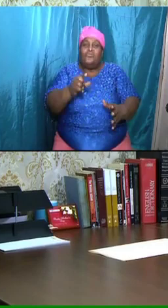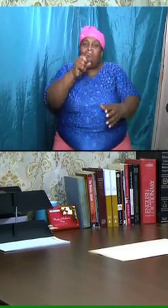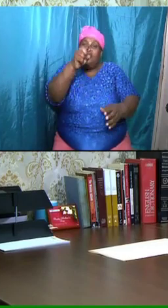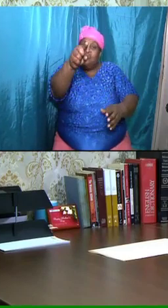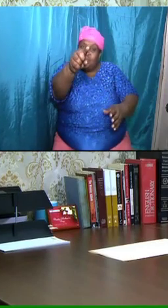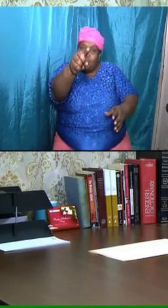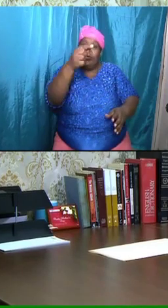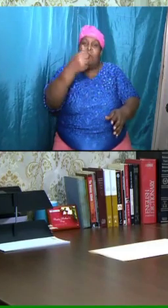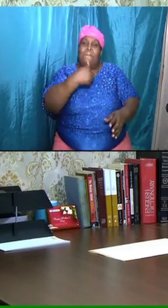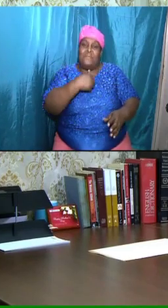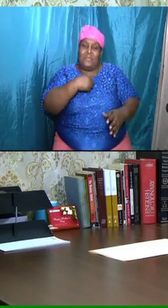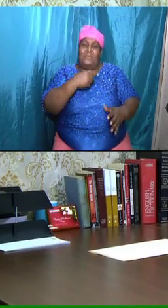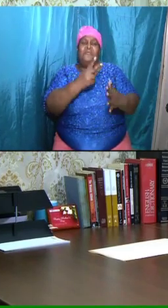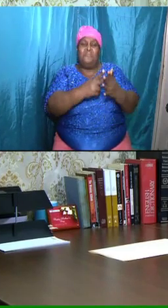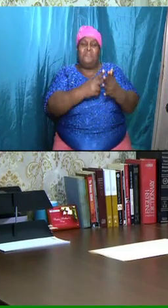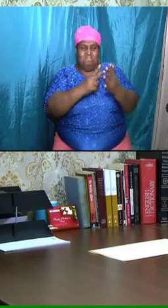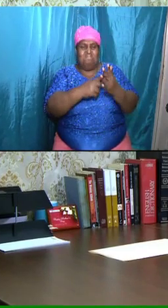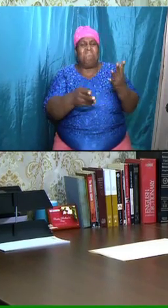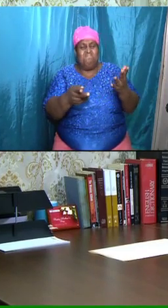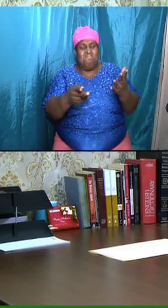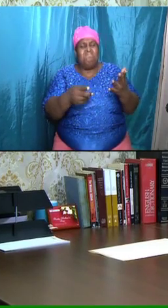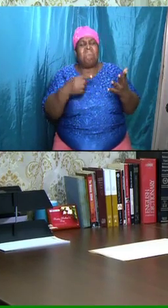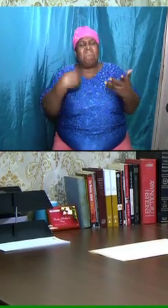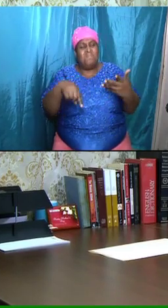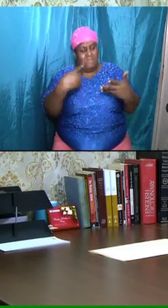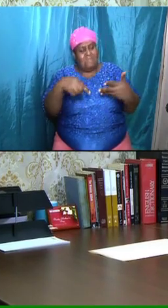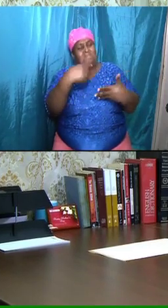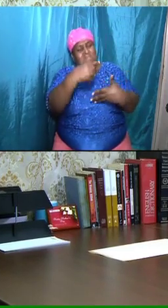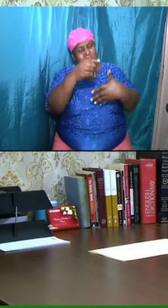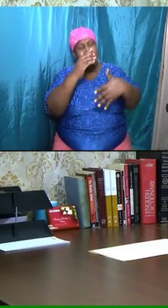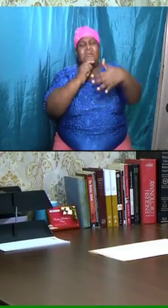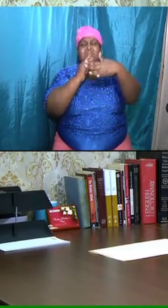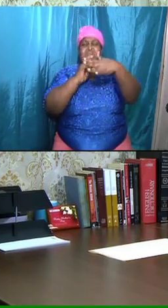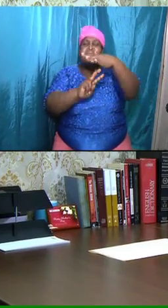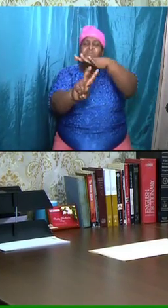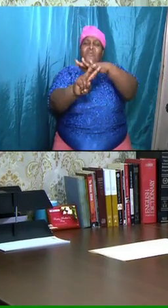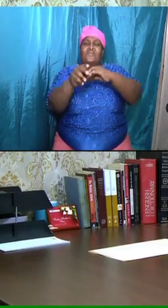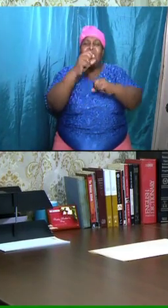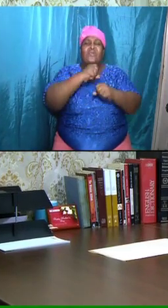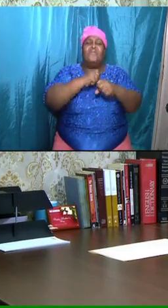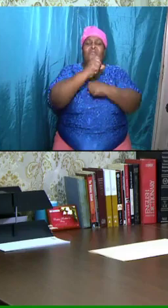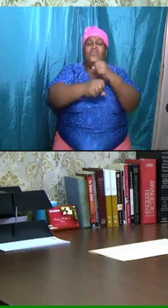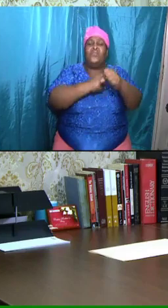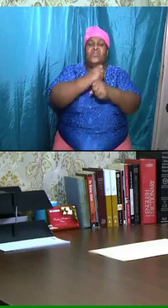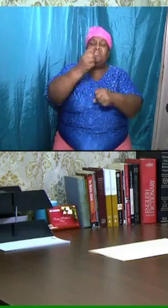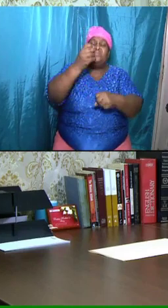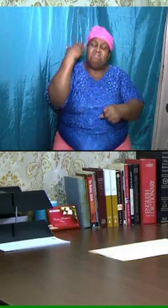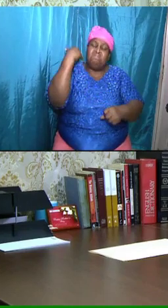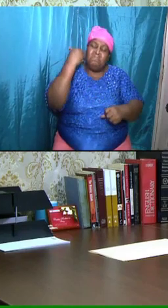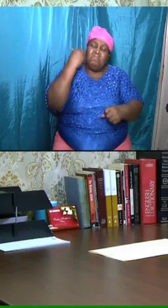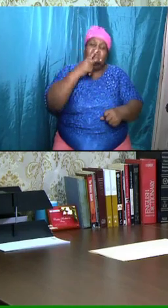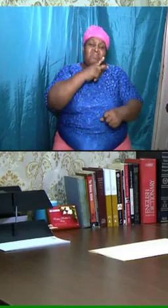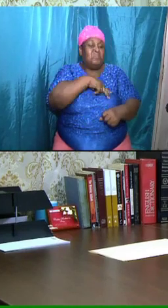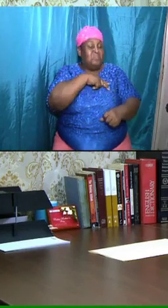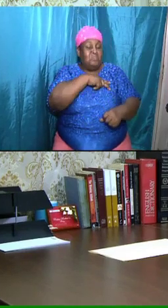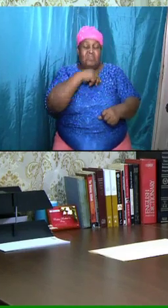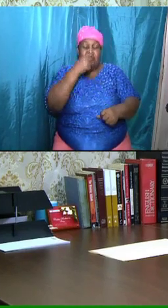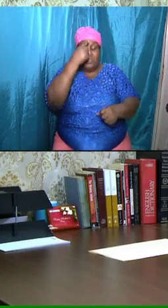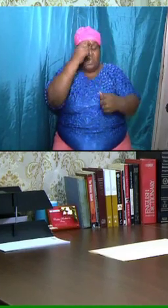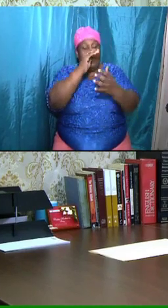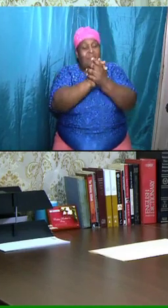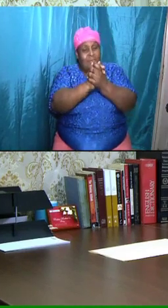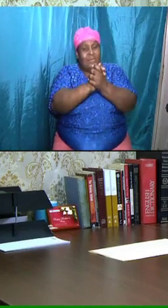special group. Amongst the prophets of old, I personally believe that